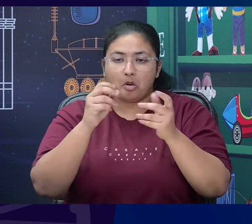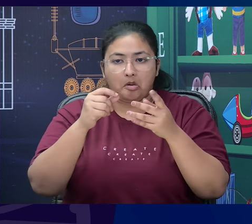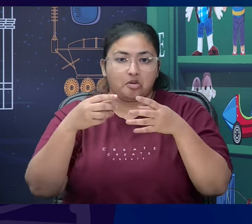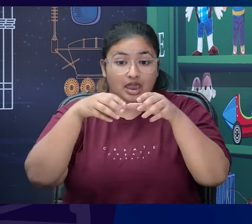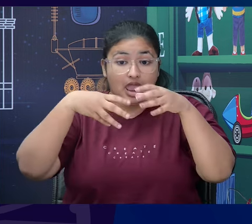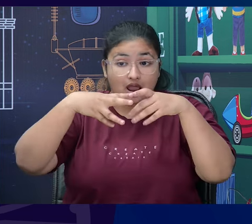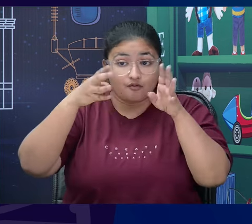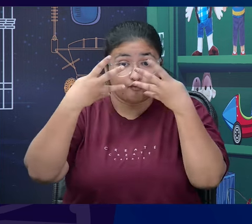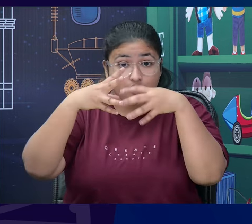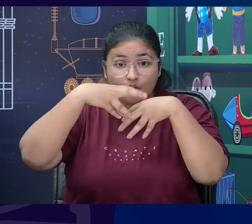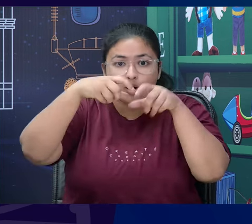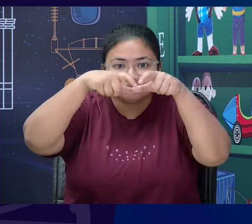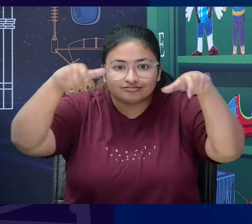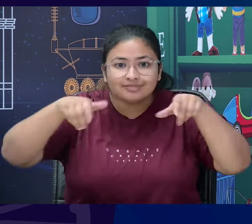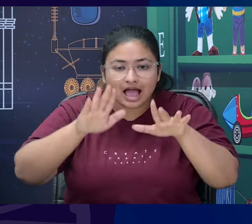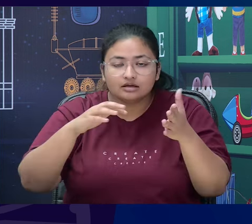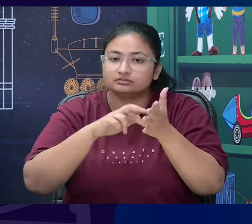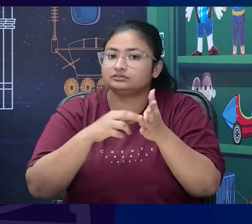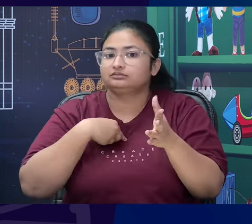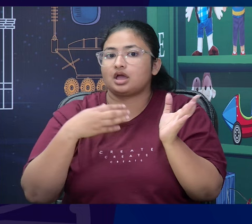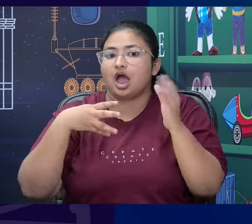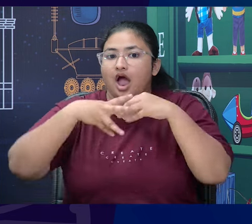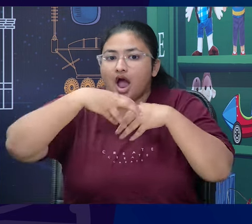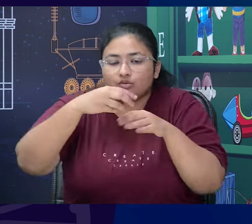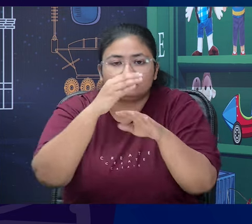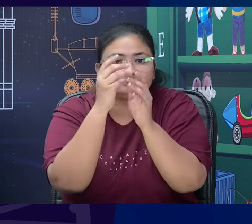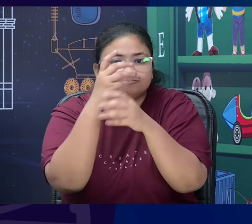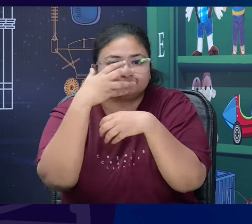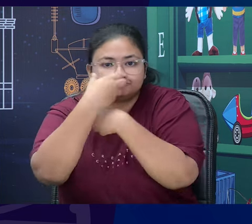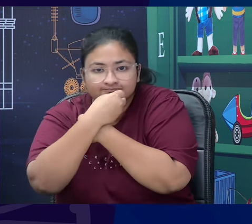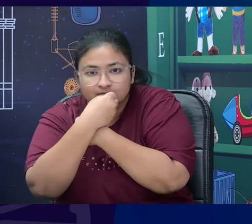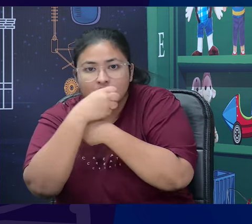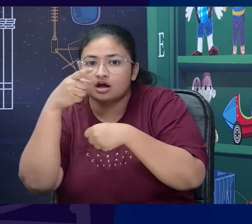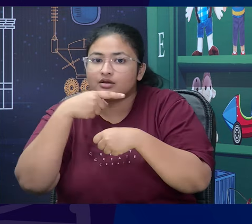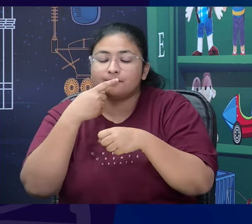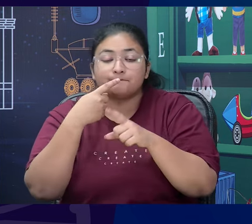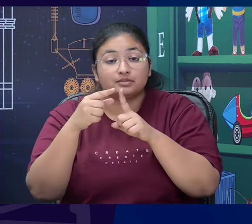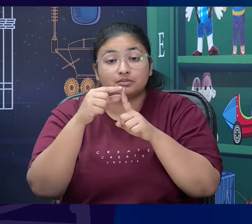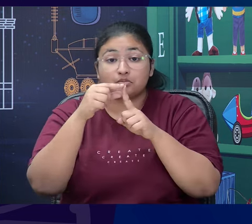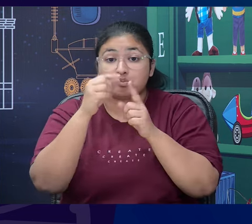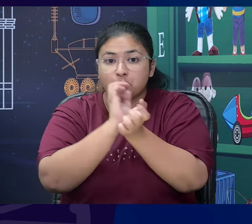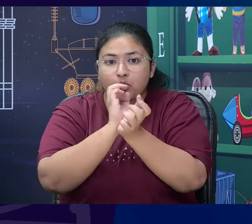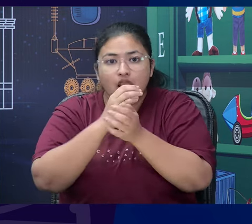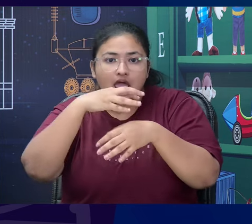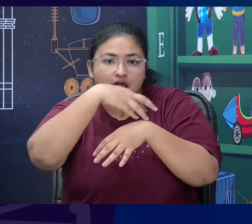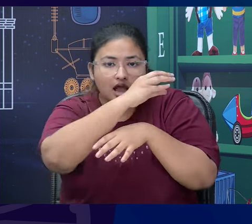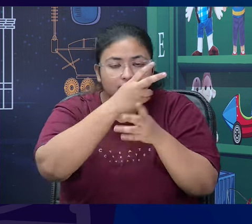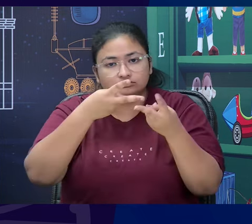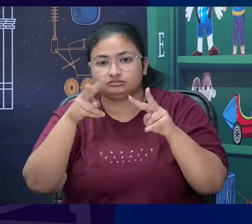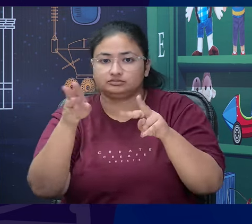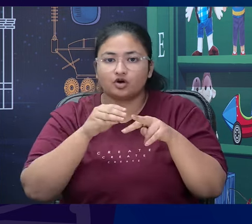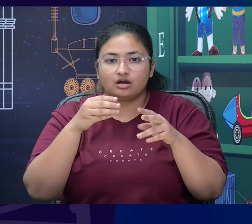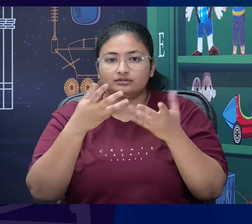story. The climax arrives when Max attempts to escape through the balcony. Now, Tanvi what do you think is going to happen